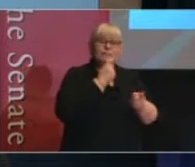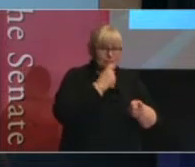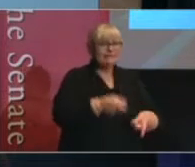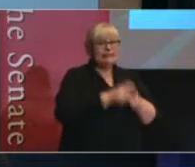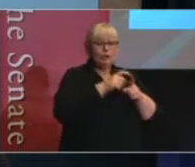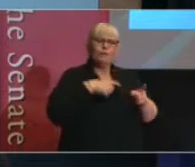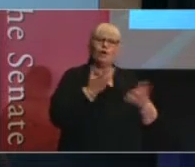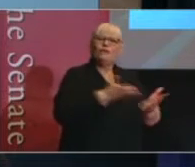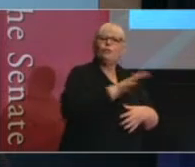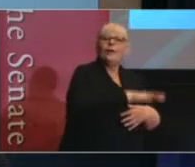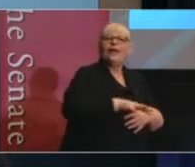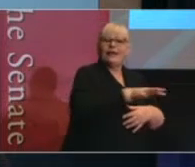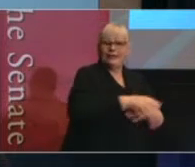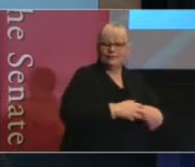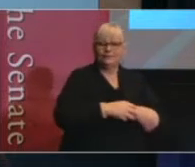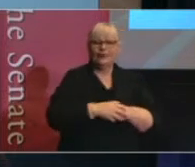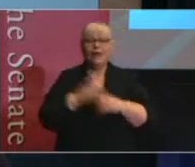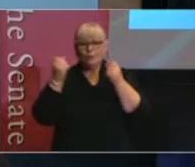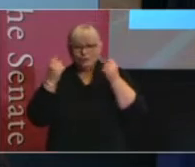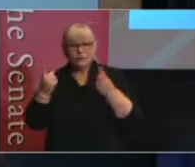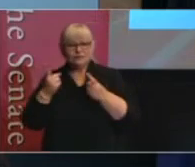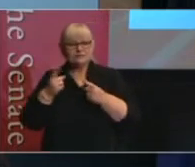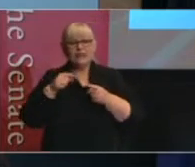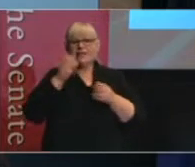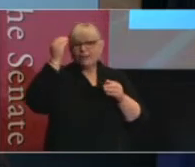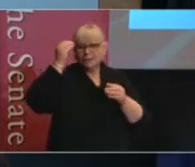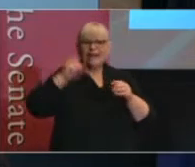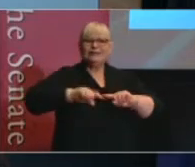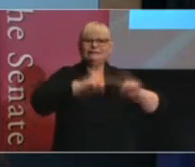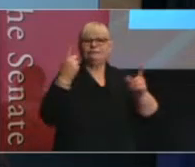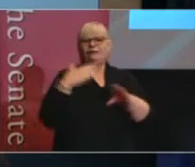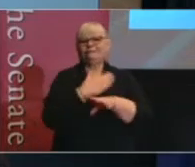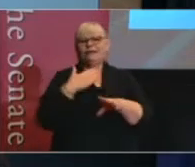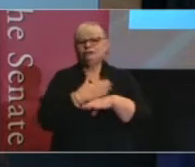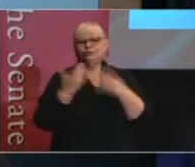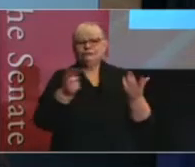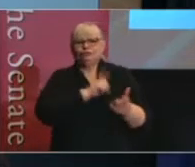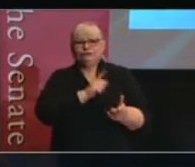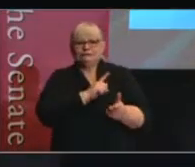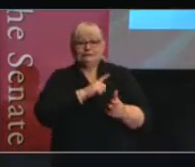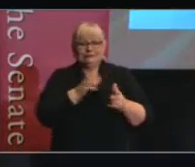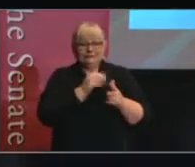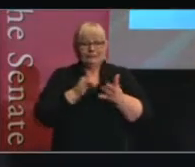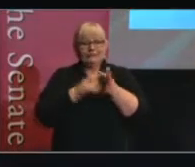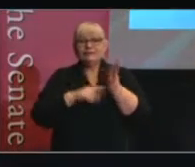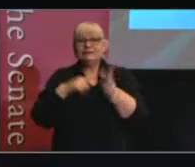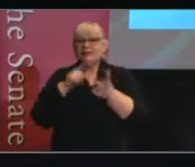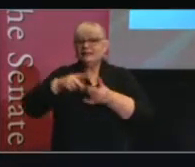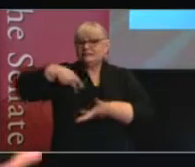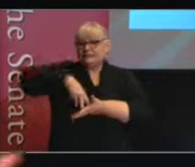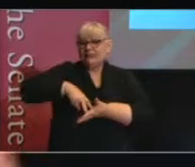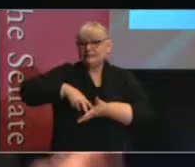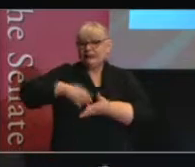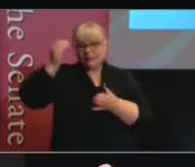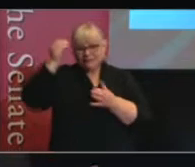about understanding that committees have different functions. So, some of the Senate standing committees, as you well know, are doing